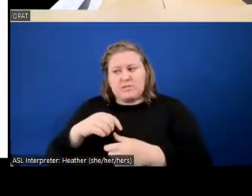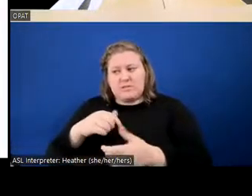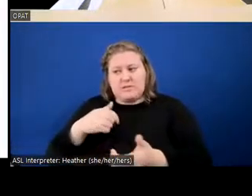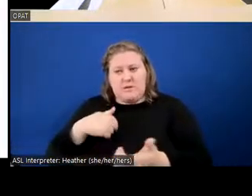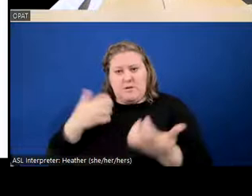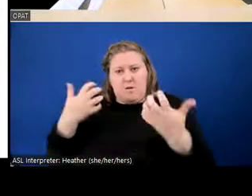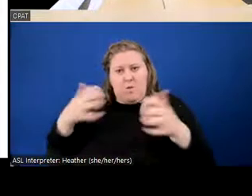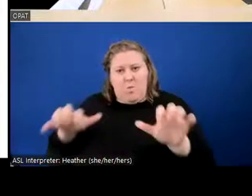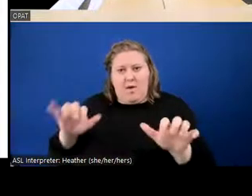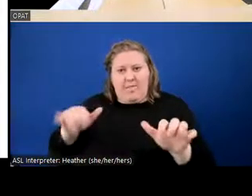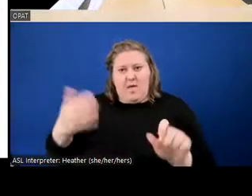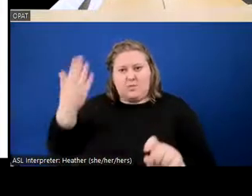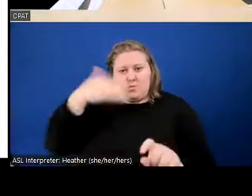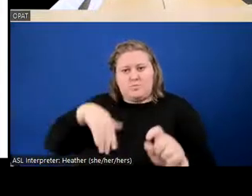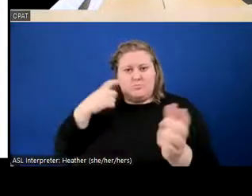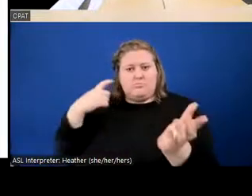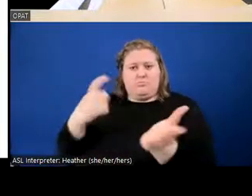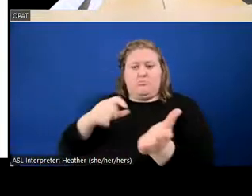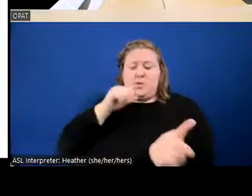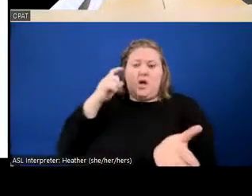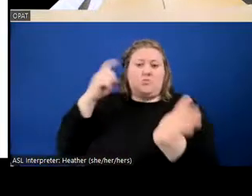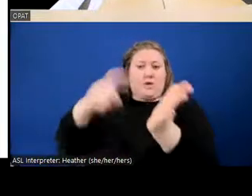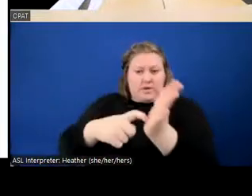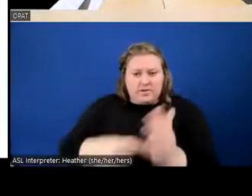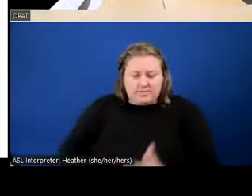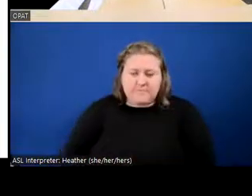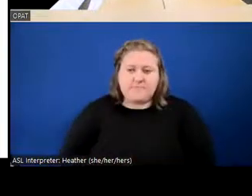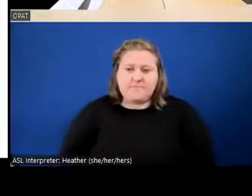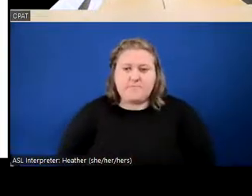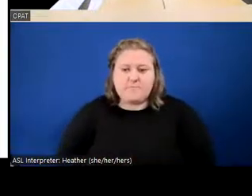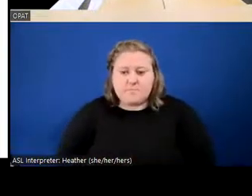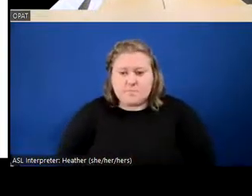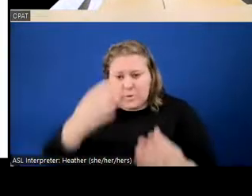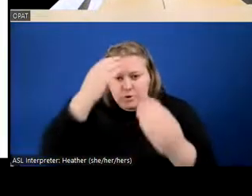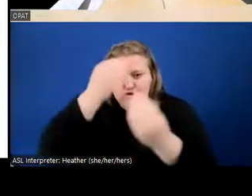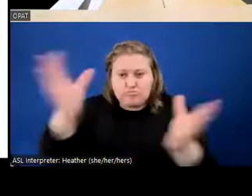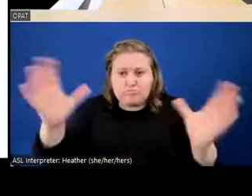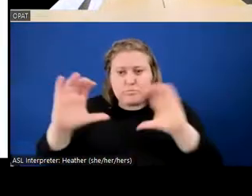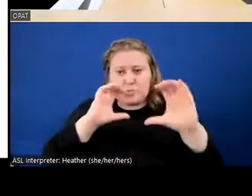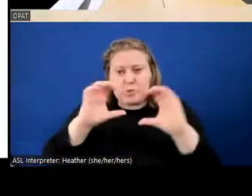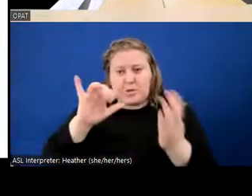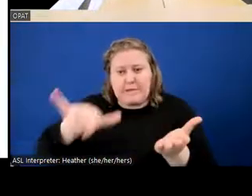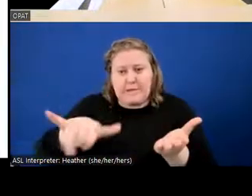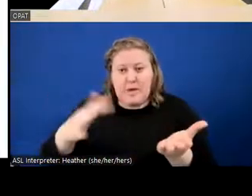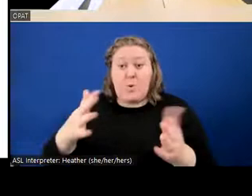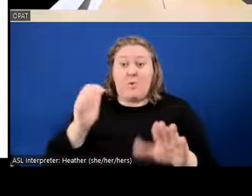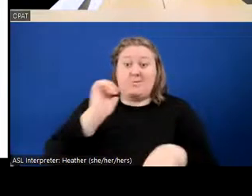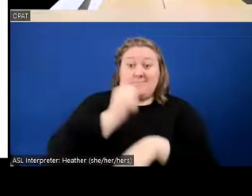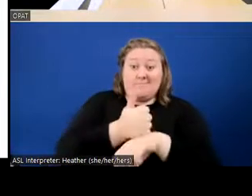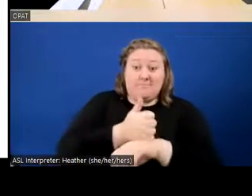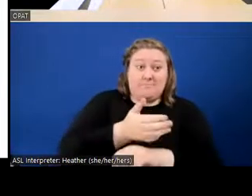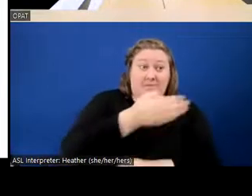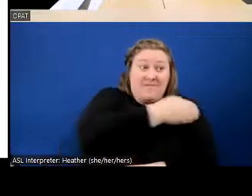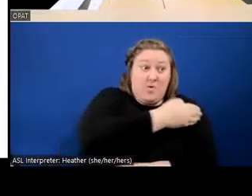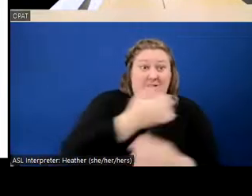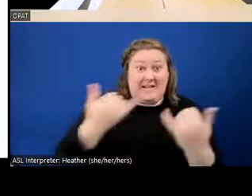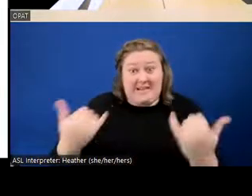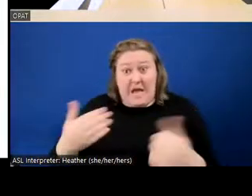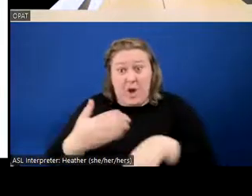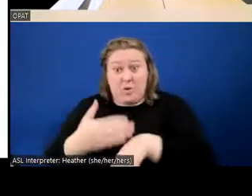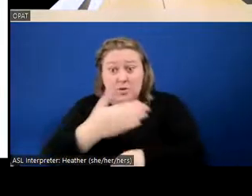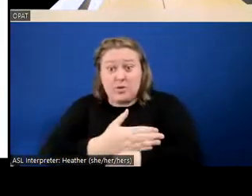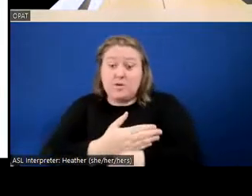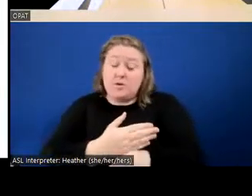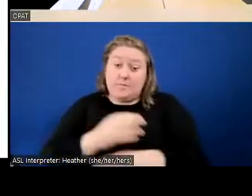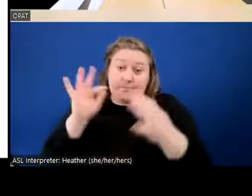that to go unnoticed, and just wanted to make sure folks knew what the, you know, what was in place before versus what we have now. It may not be